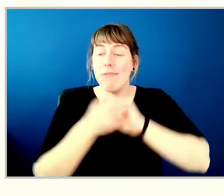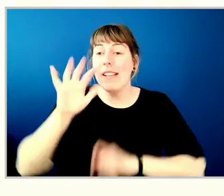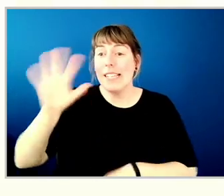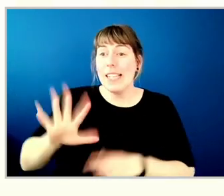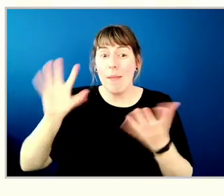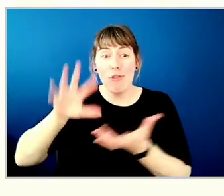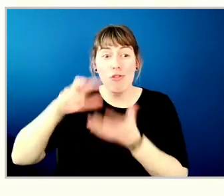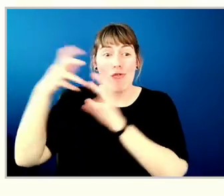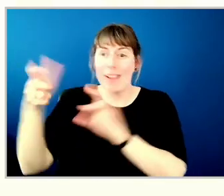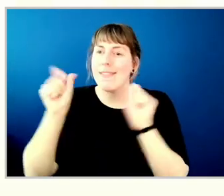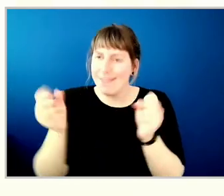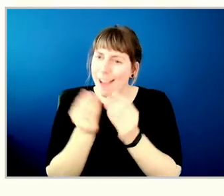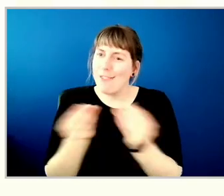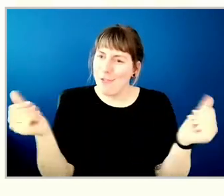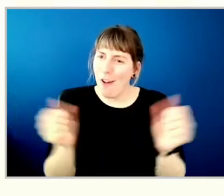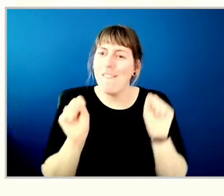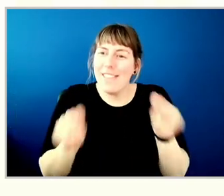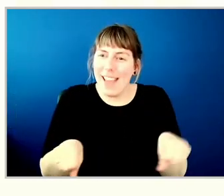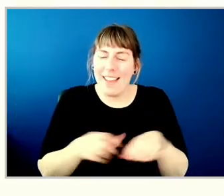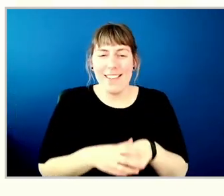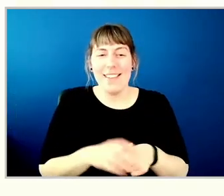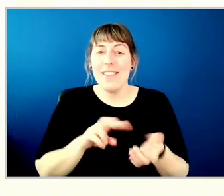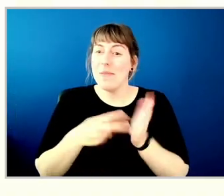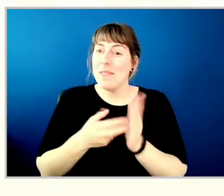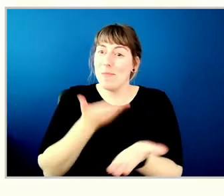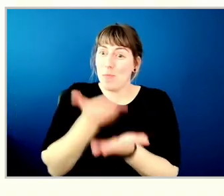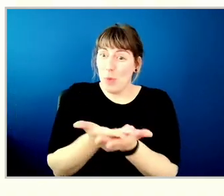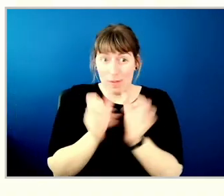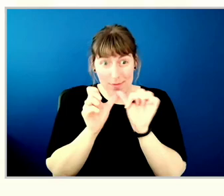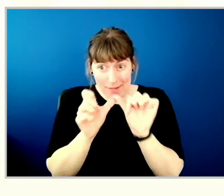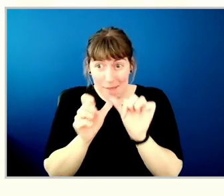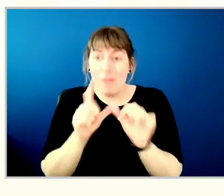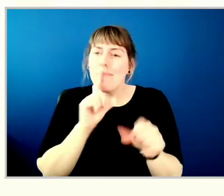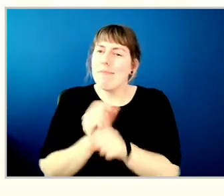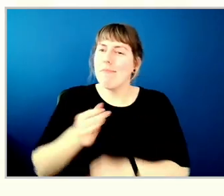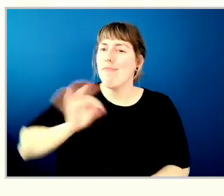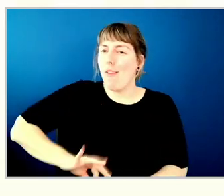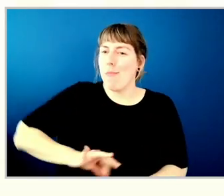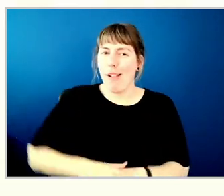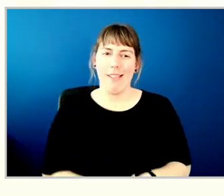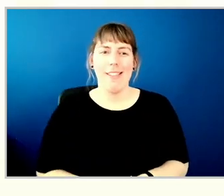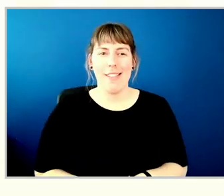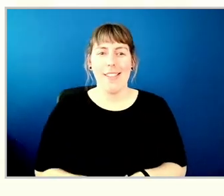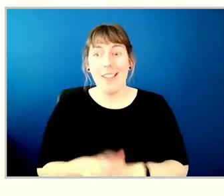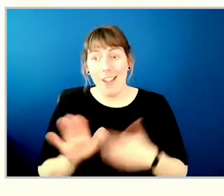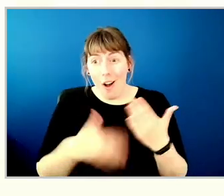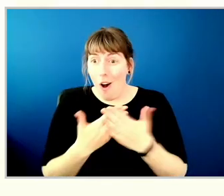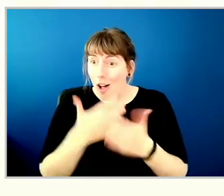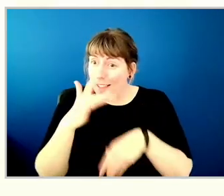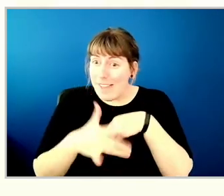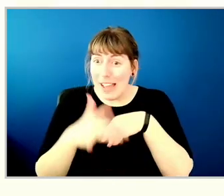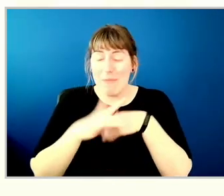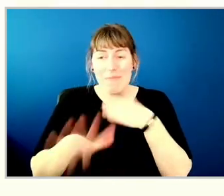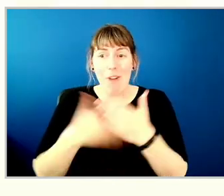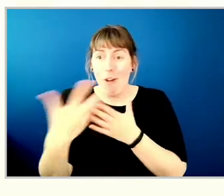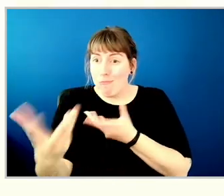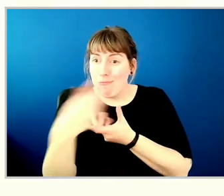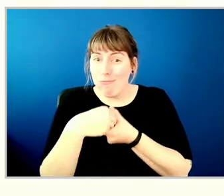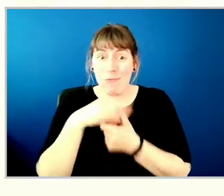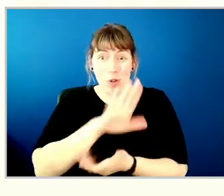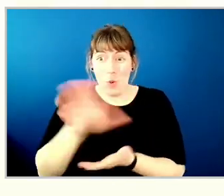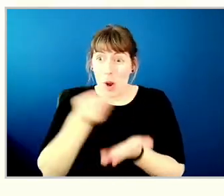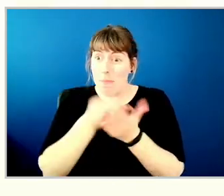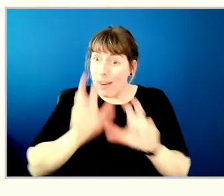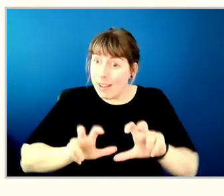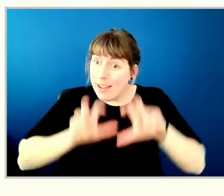can be solved. That's proof sustainable is profitable. One that makes room for everyone and believes that when you use your money to do what's